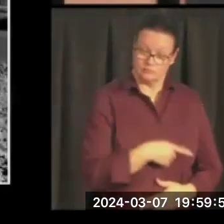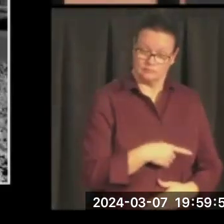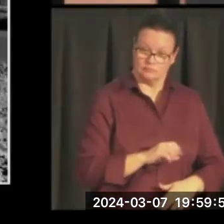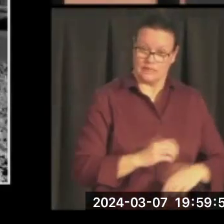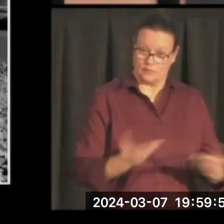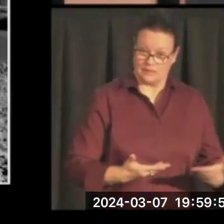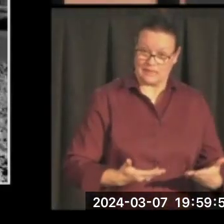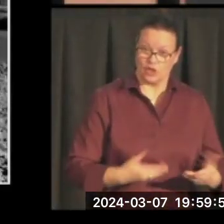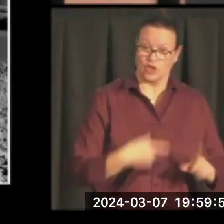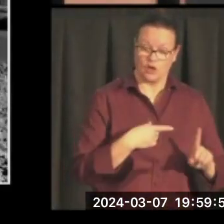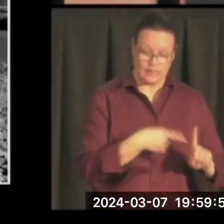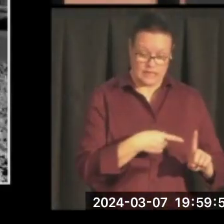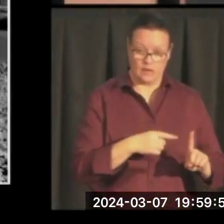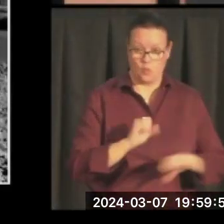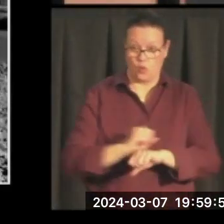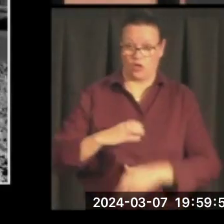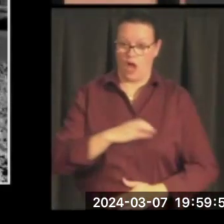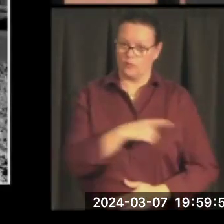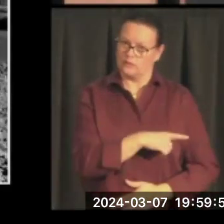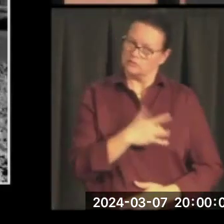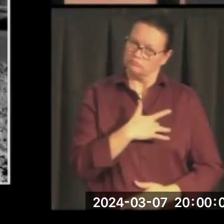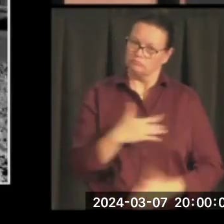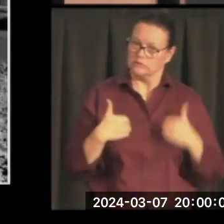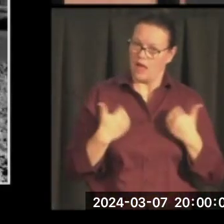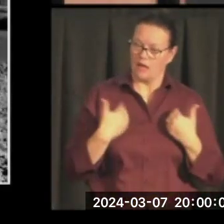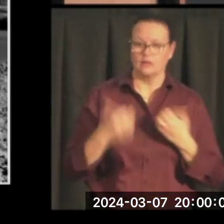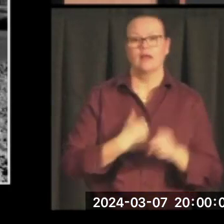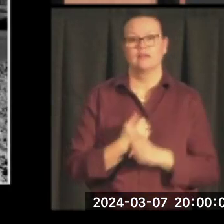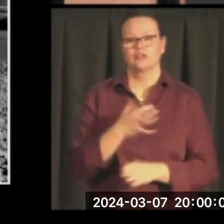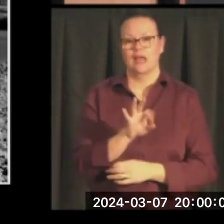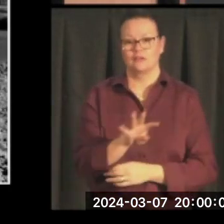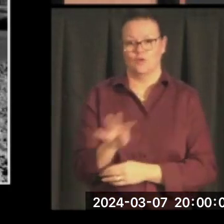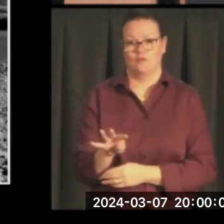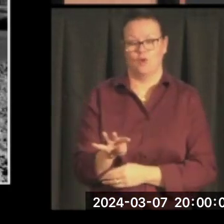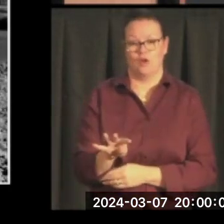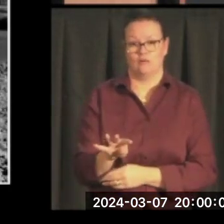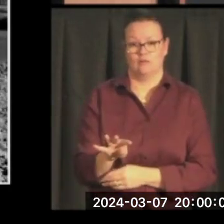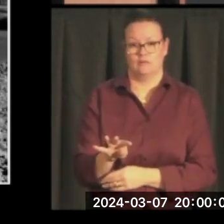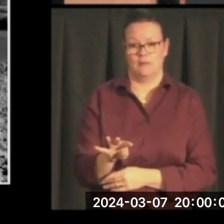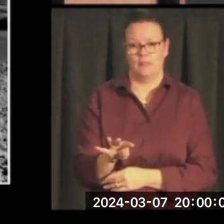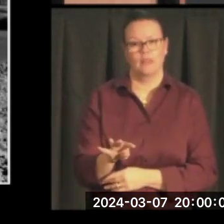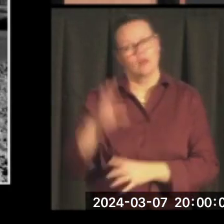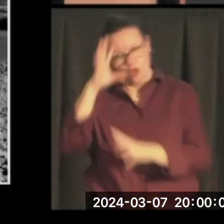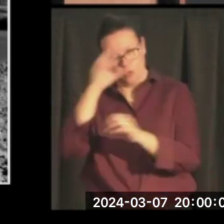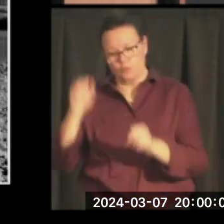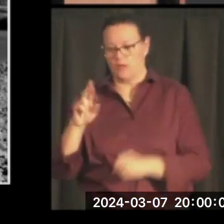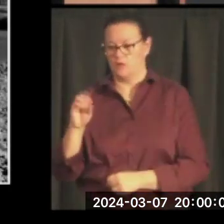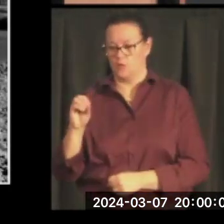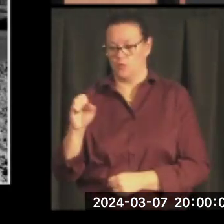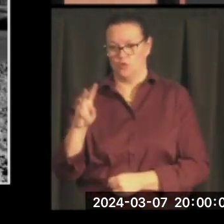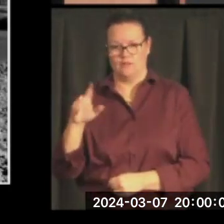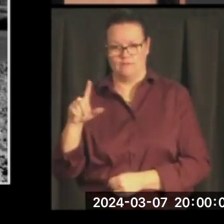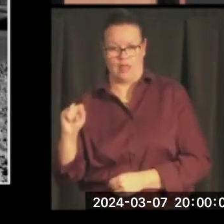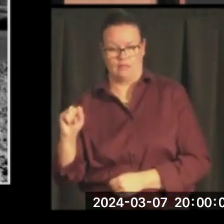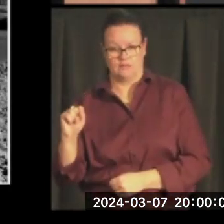member of Congress, in 1944, Roosevelt, who is not happy with the reports that his military commanders